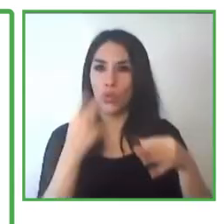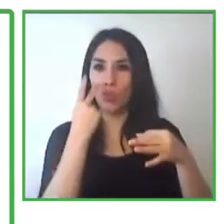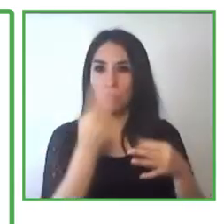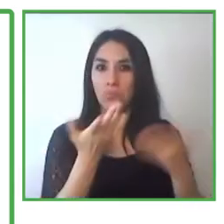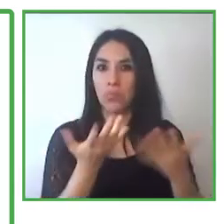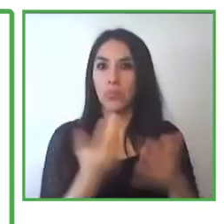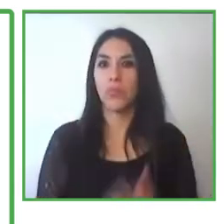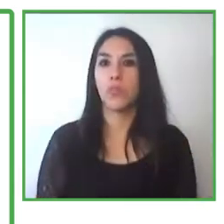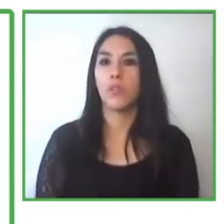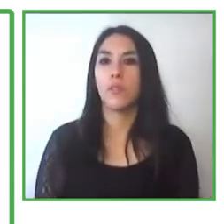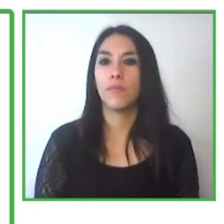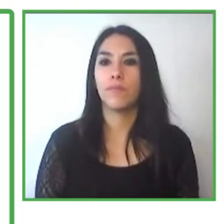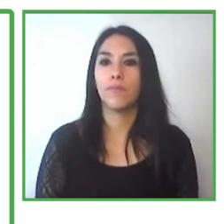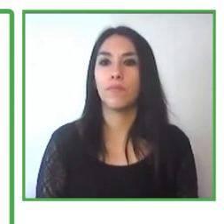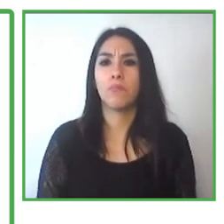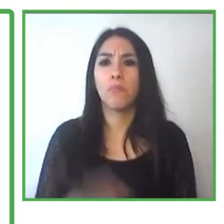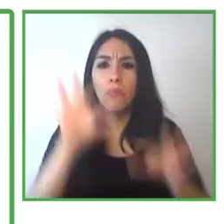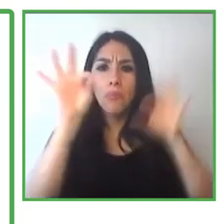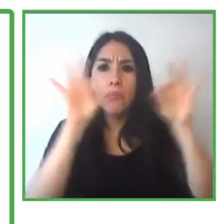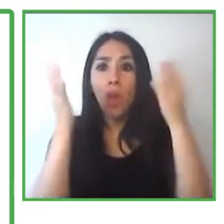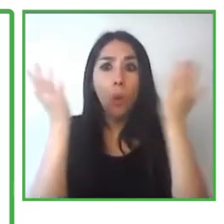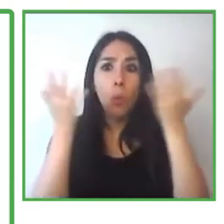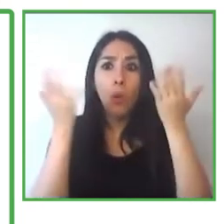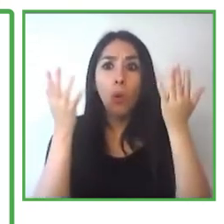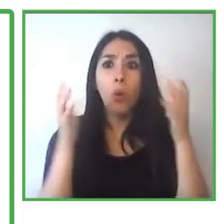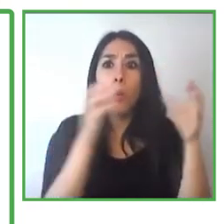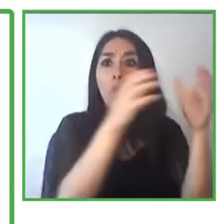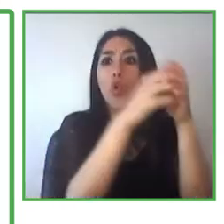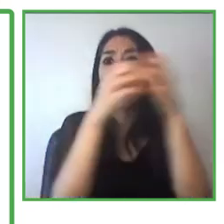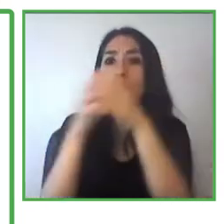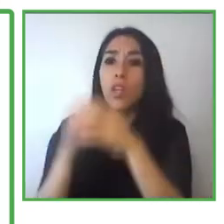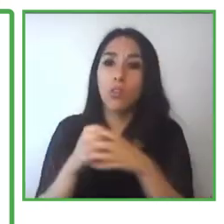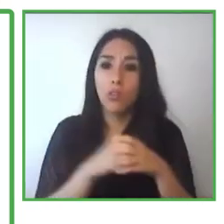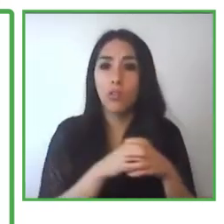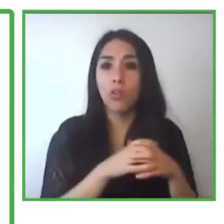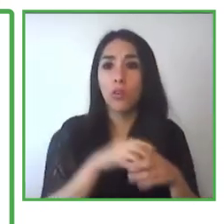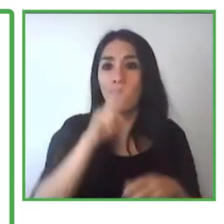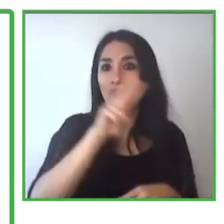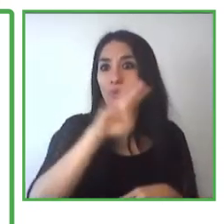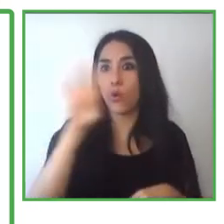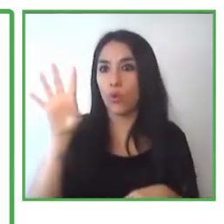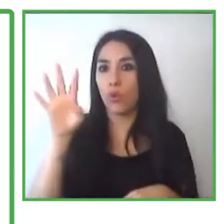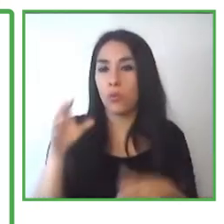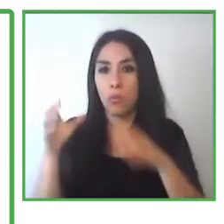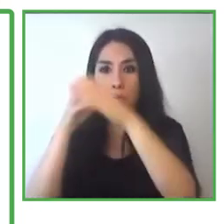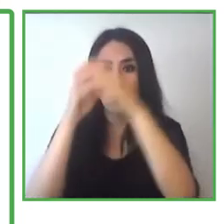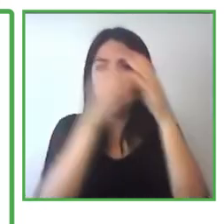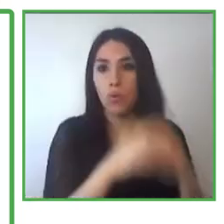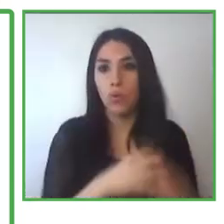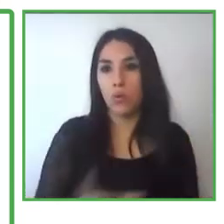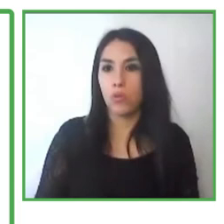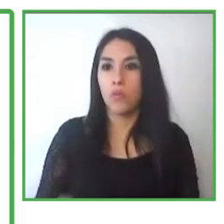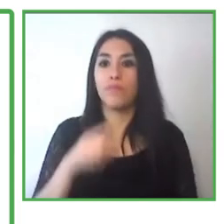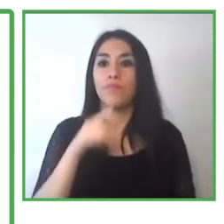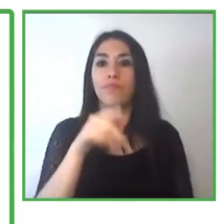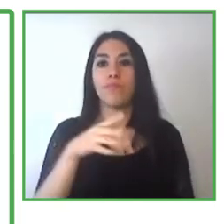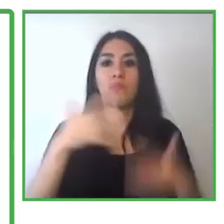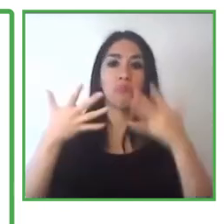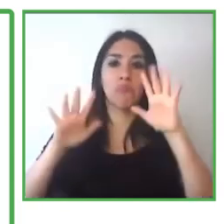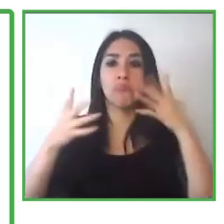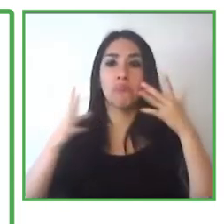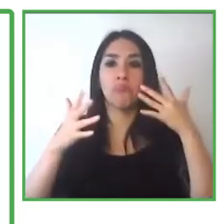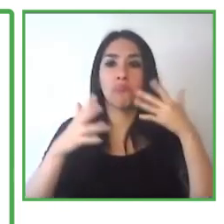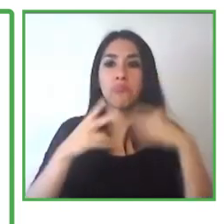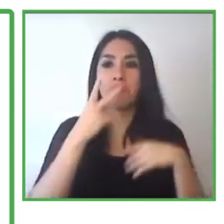there are distributed the more than 64,000 inclusions. This is for social